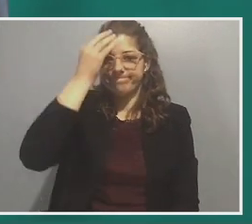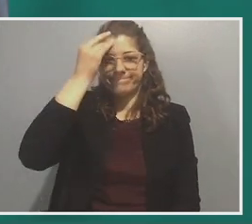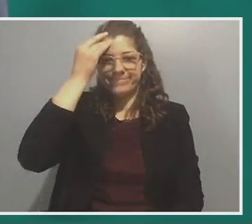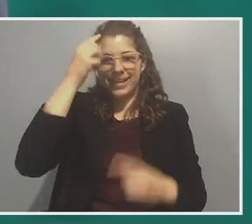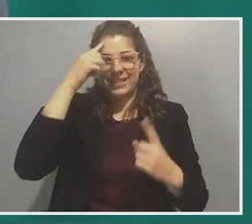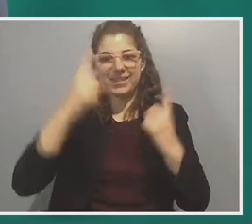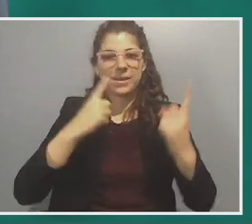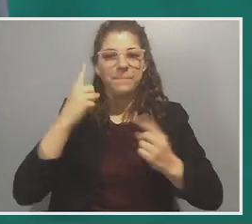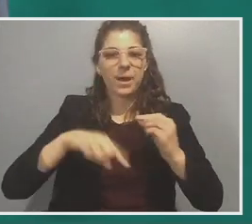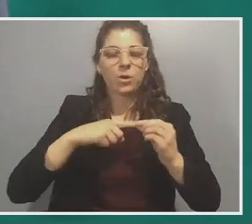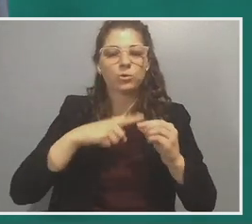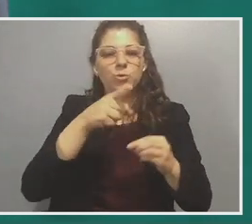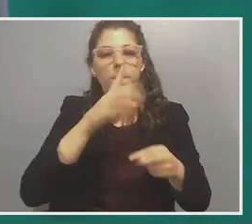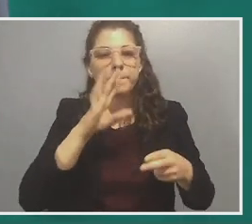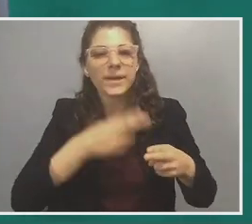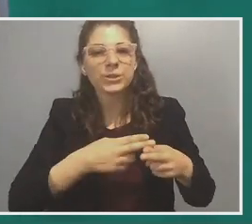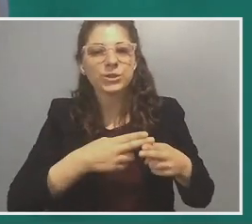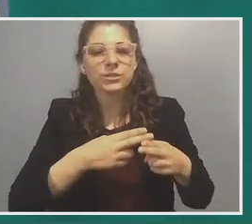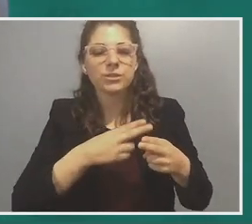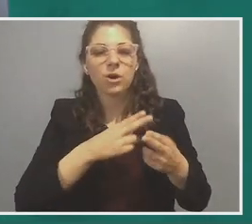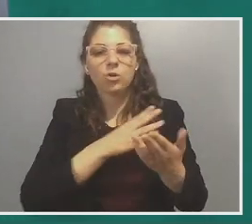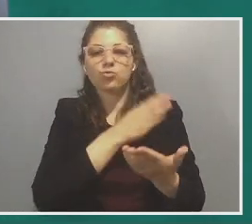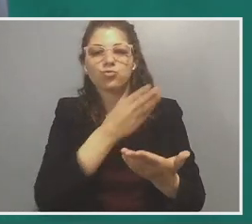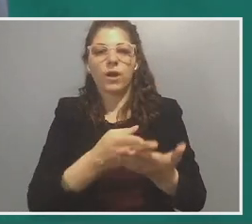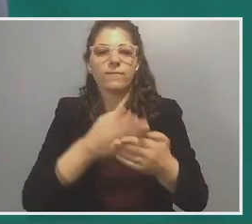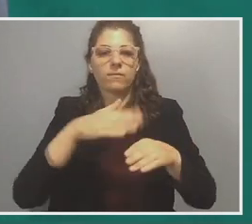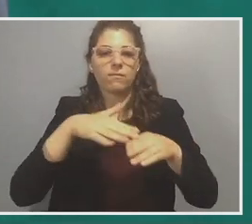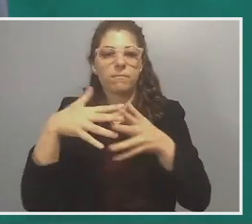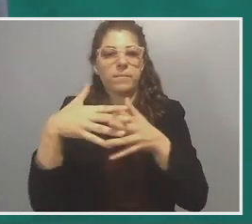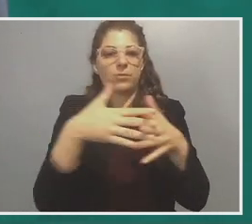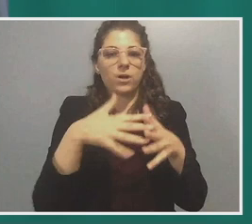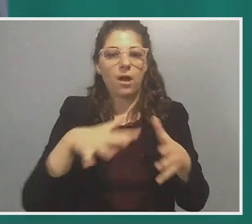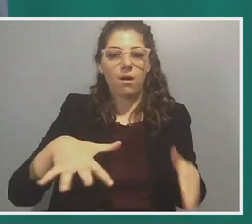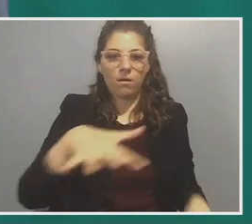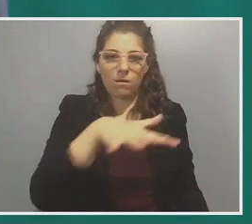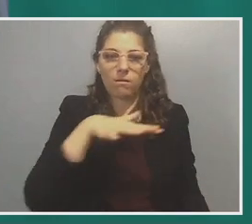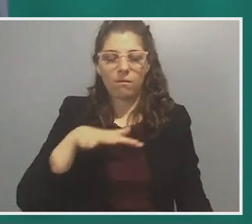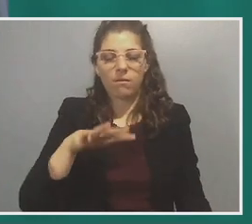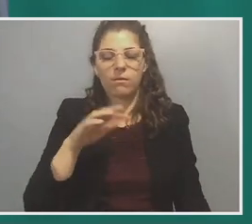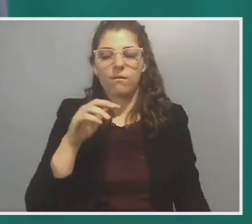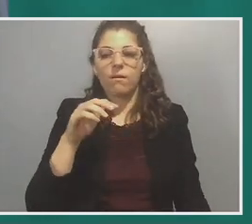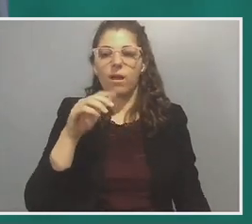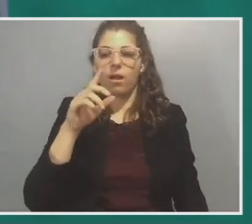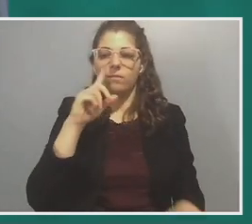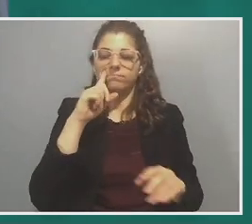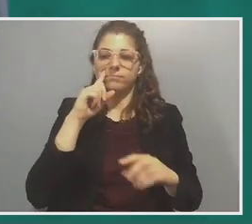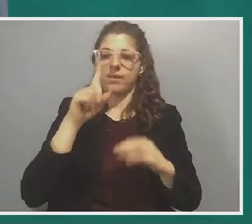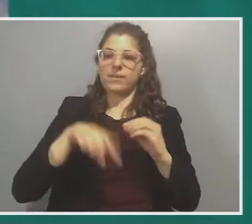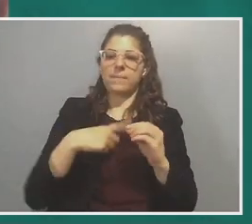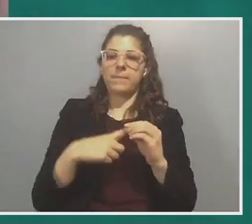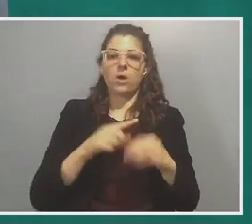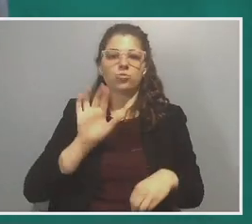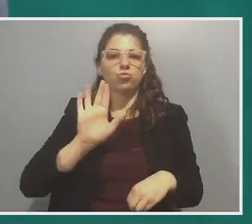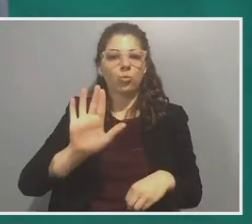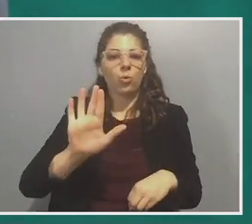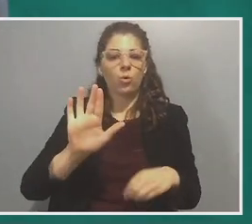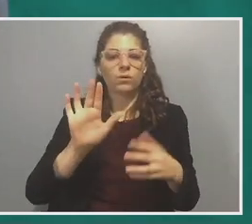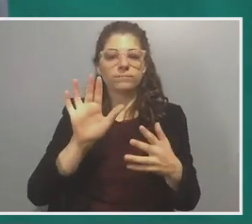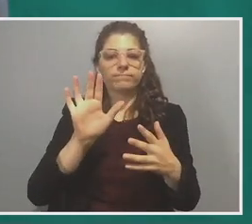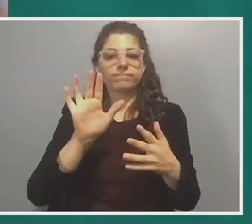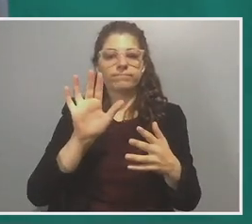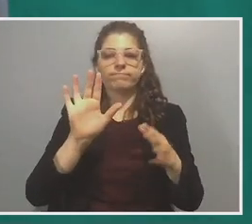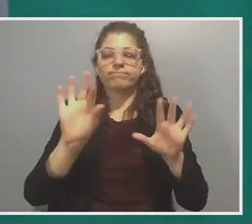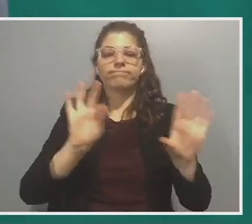you know, you mentioned the, arrival on these shores and it made me think about your selection of sites